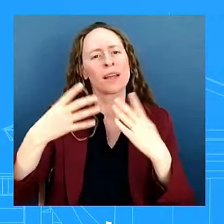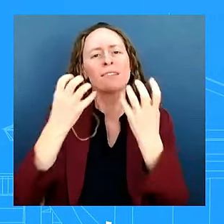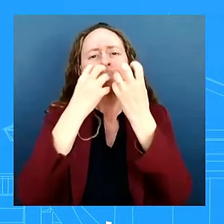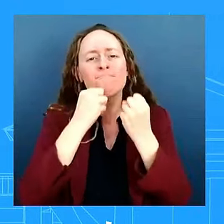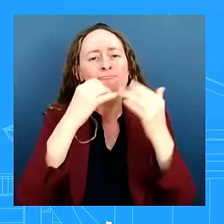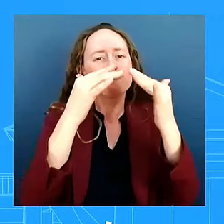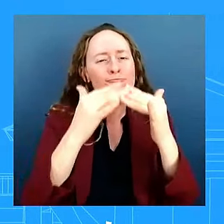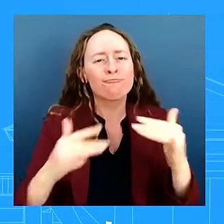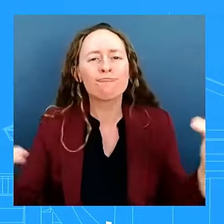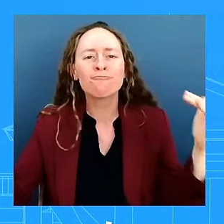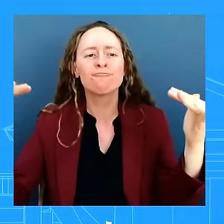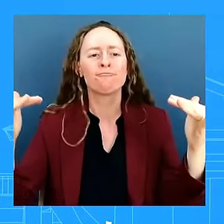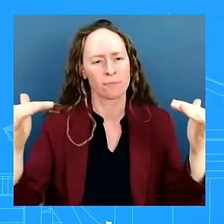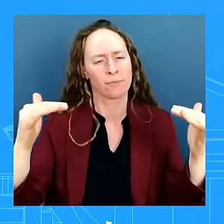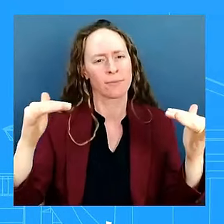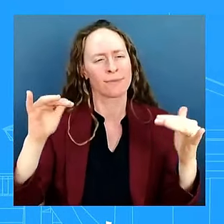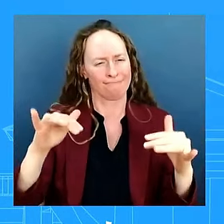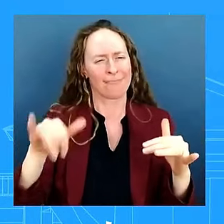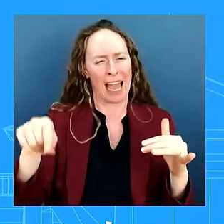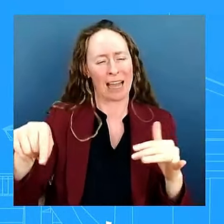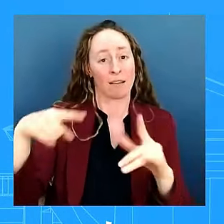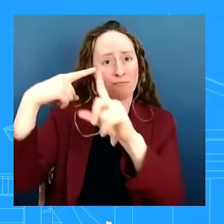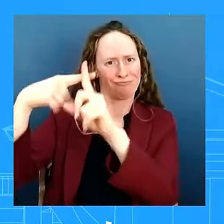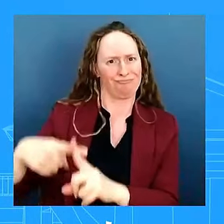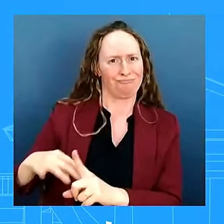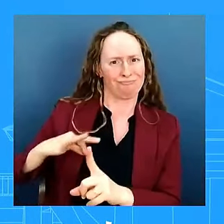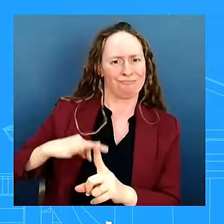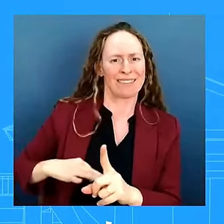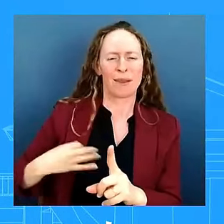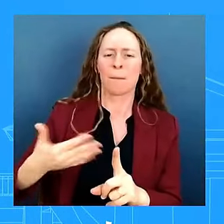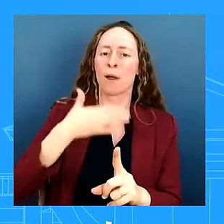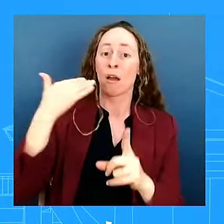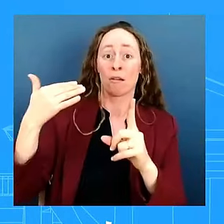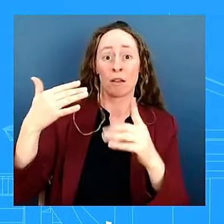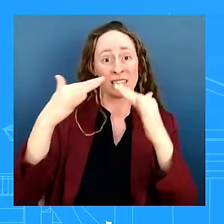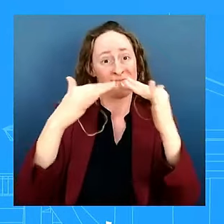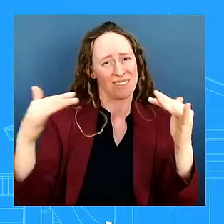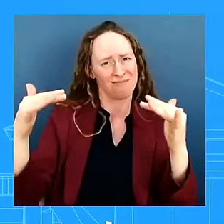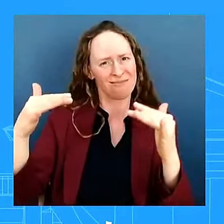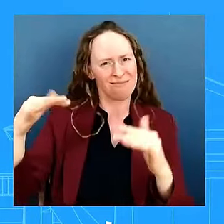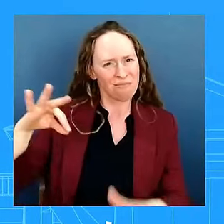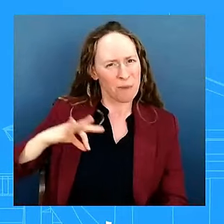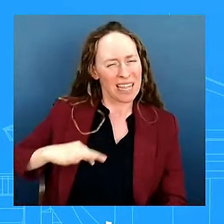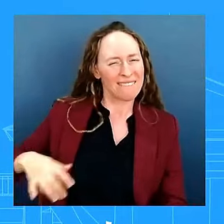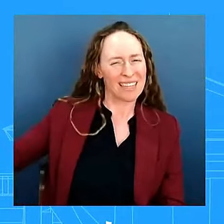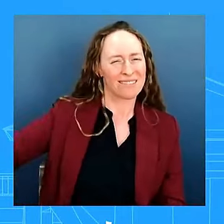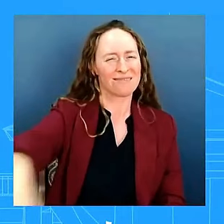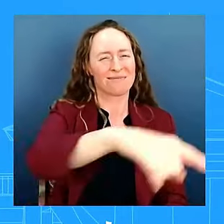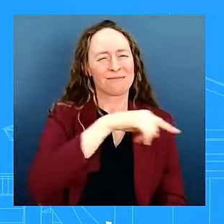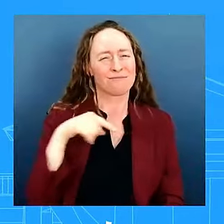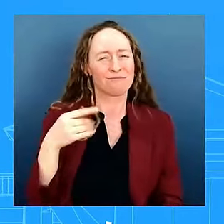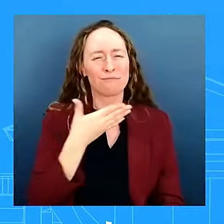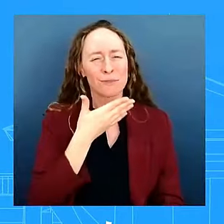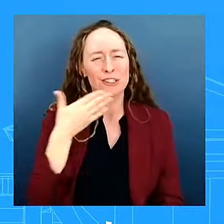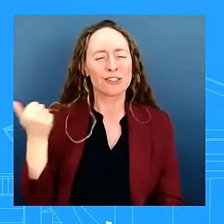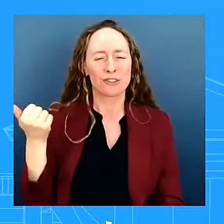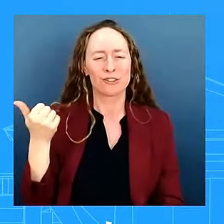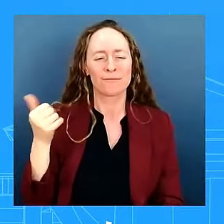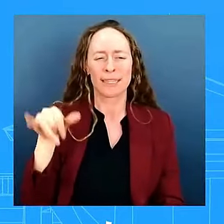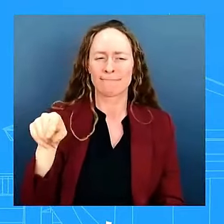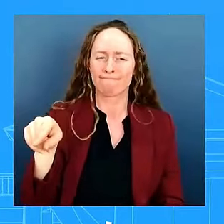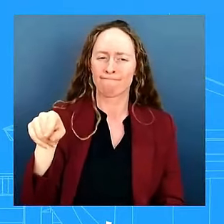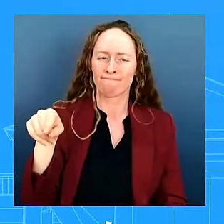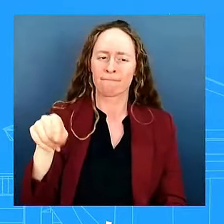our diversity is our strength and that's what we should be following on a related note